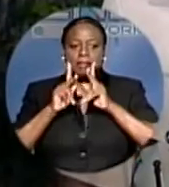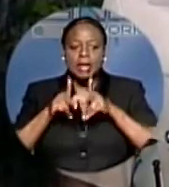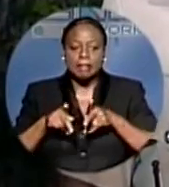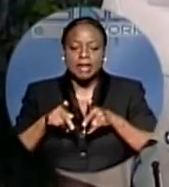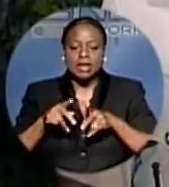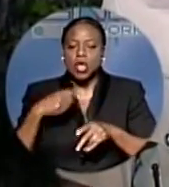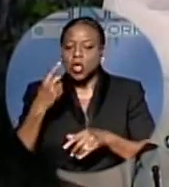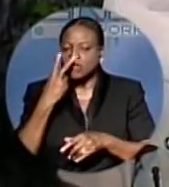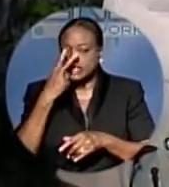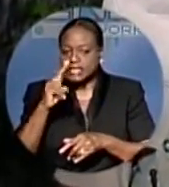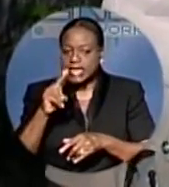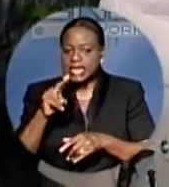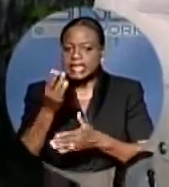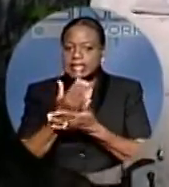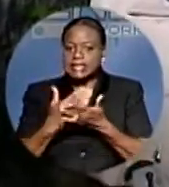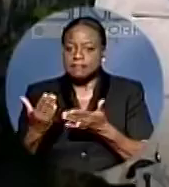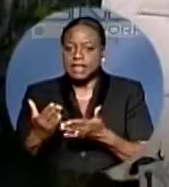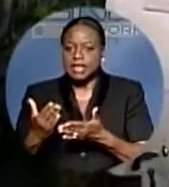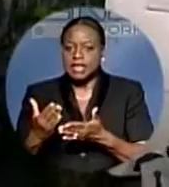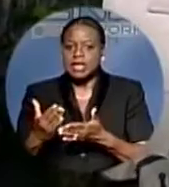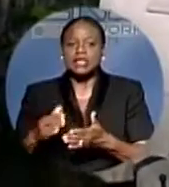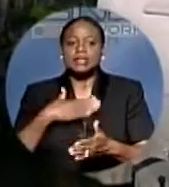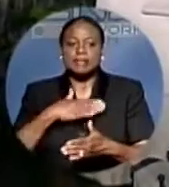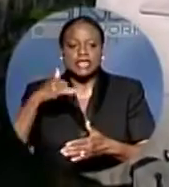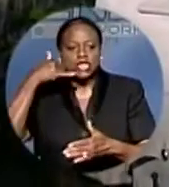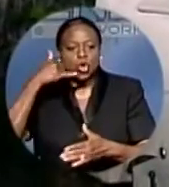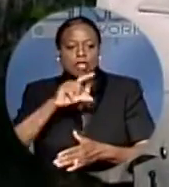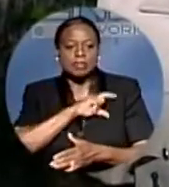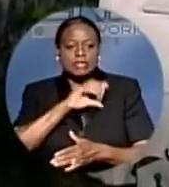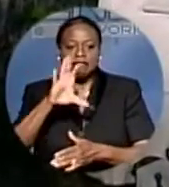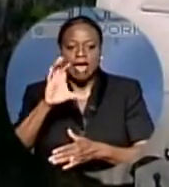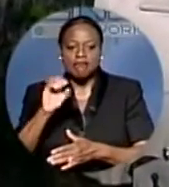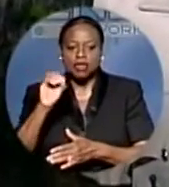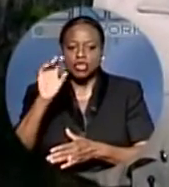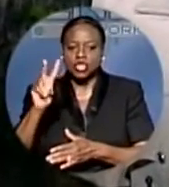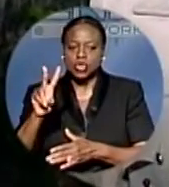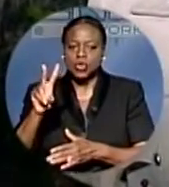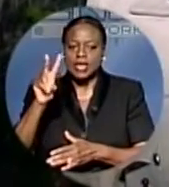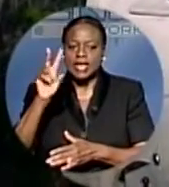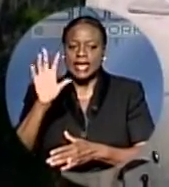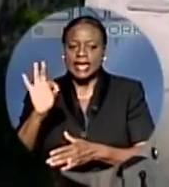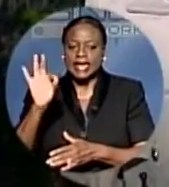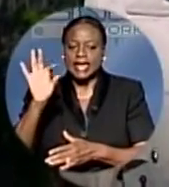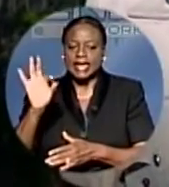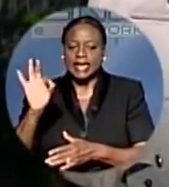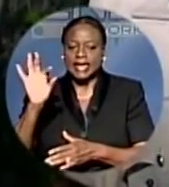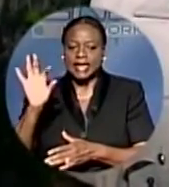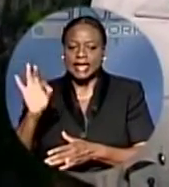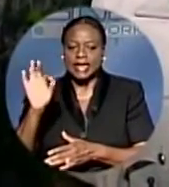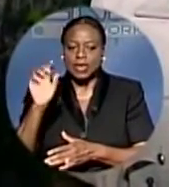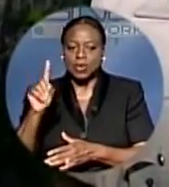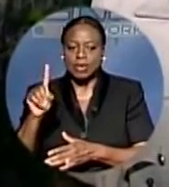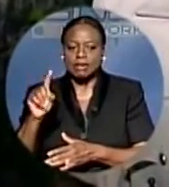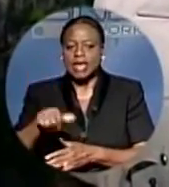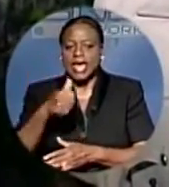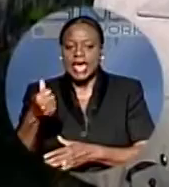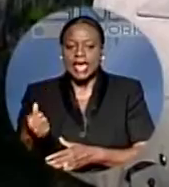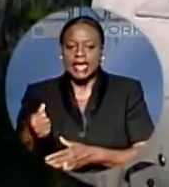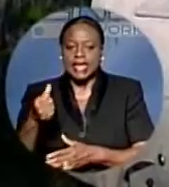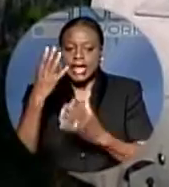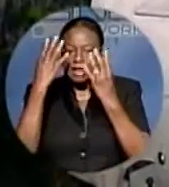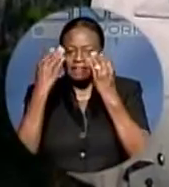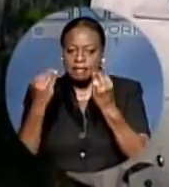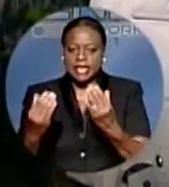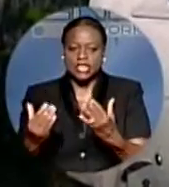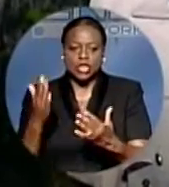to contact the Central Detective Unit at 502-999-1. Any information you have will